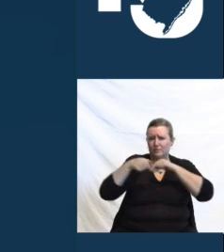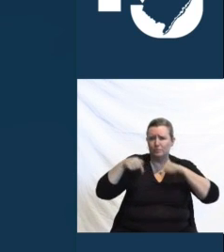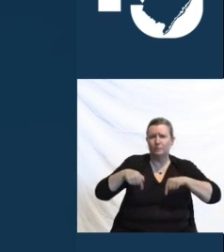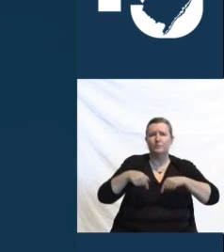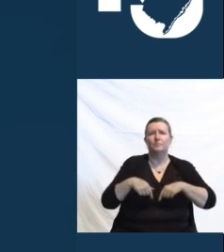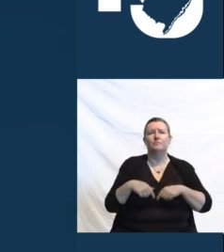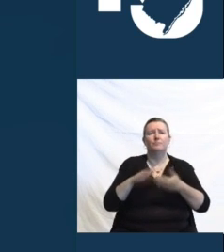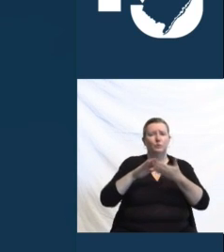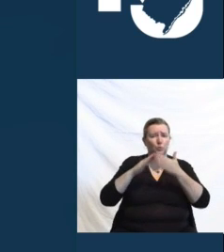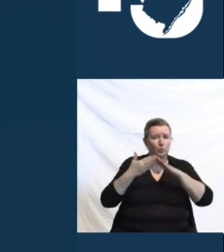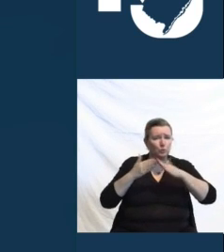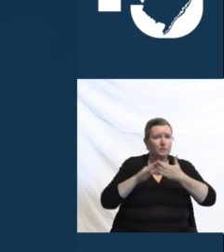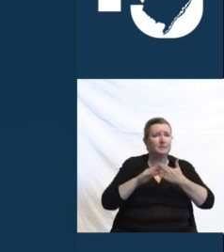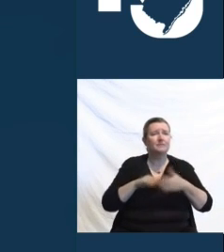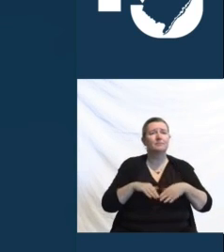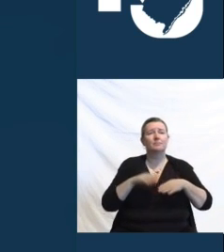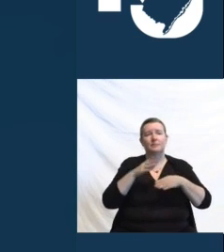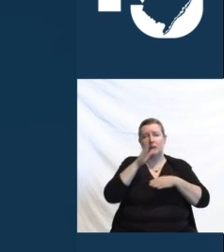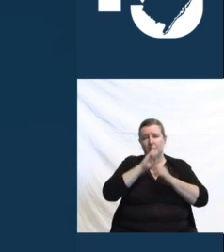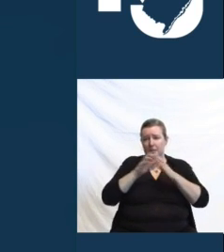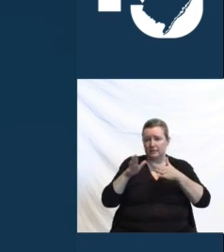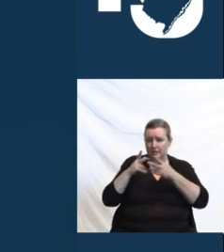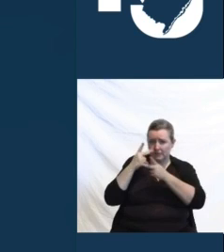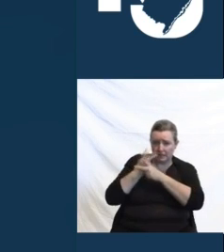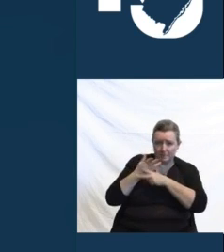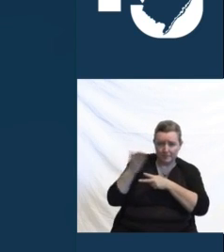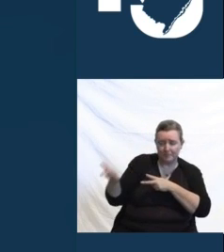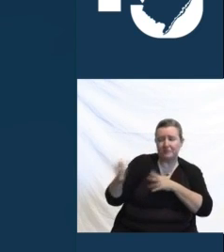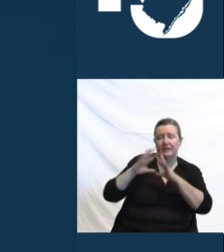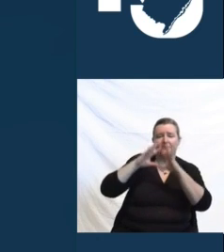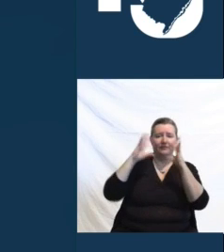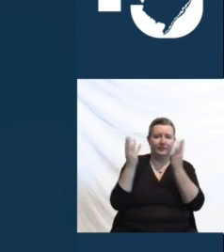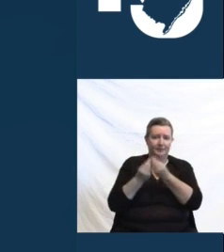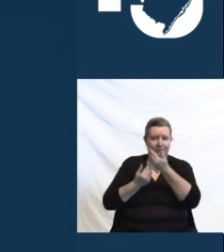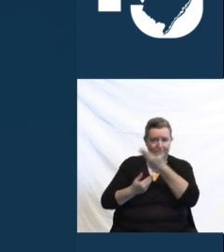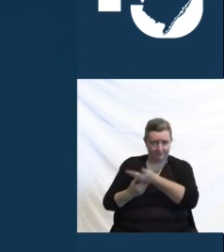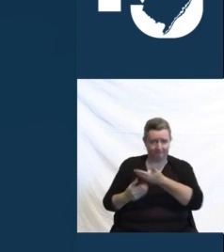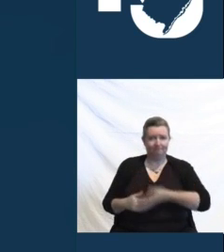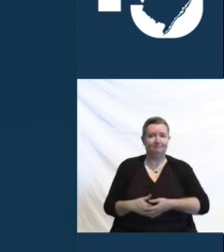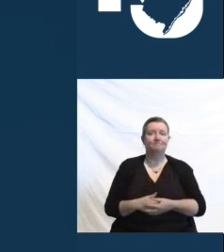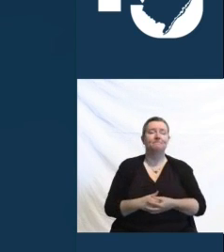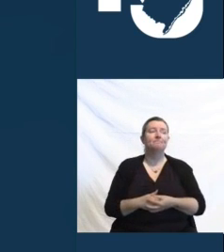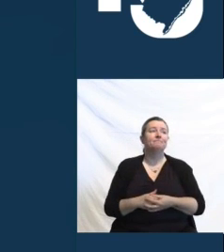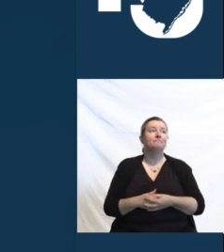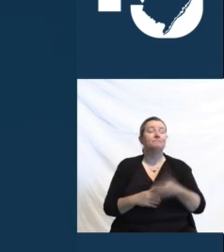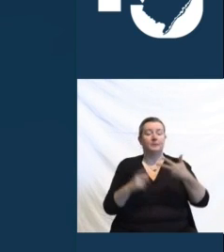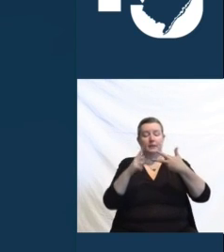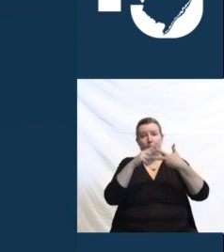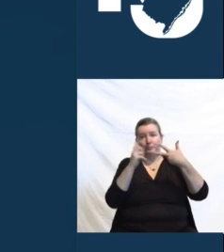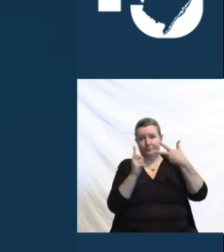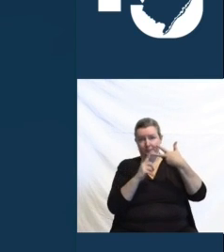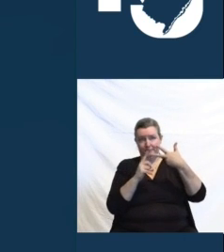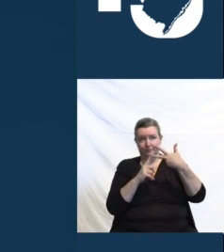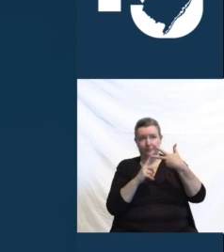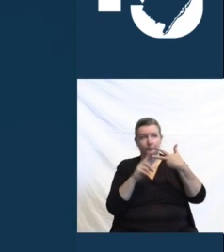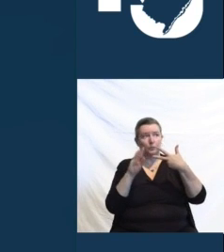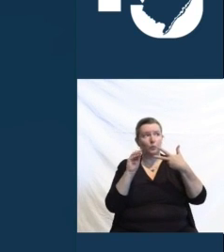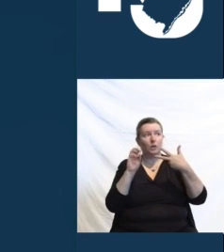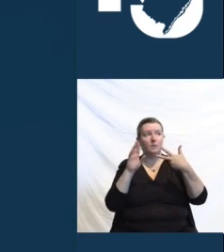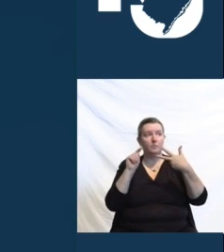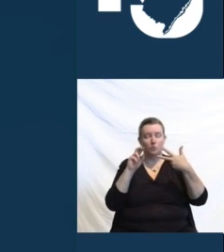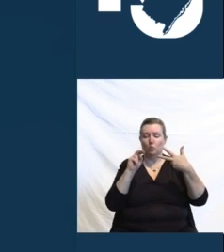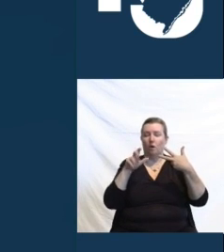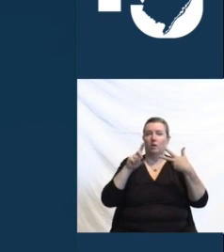his memory and the family he leaves behind. And finally, for this Monday, we honor Patterson